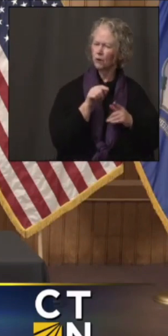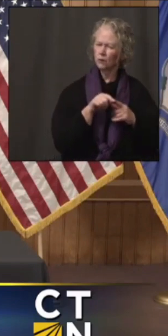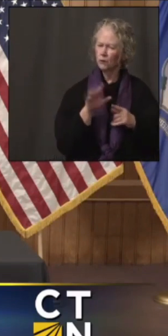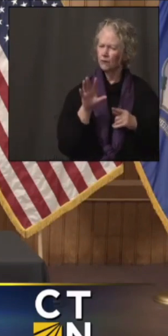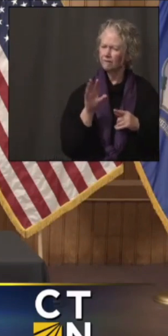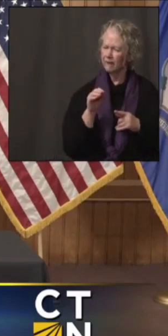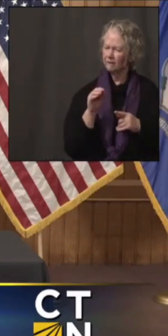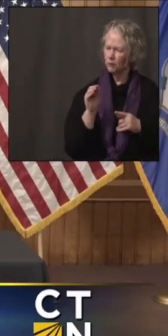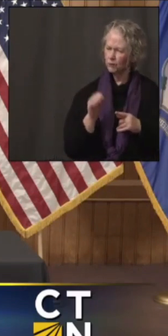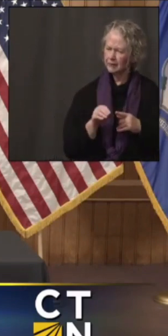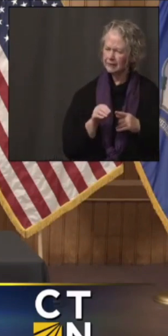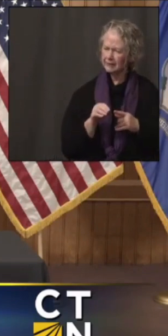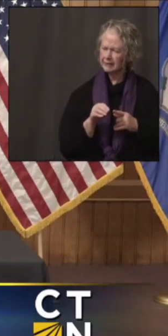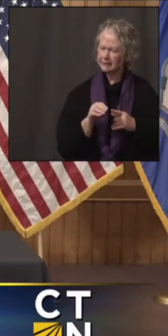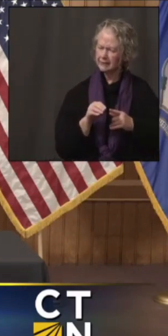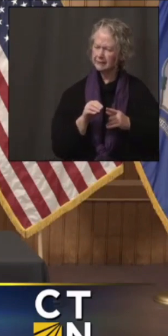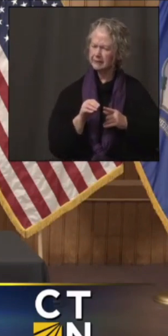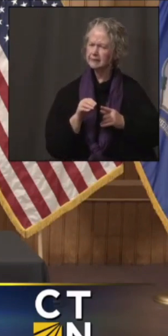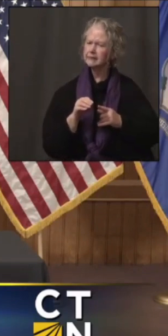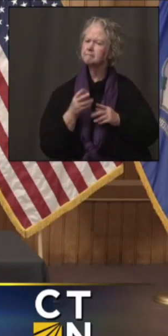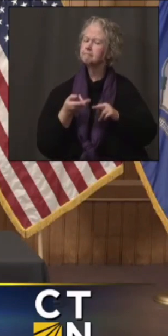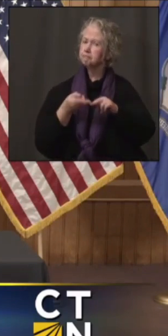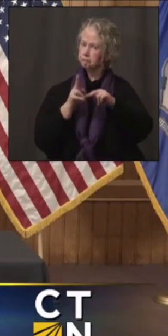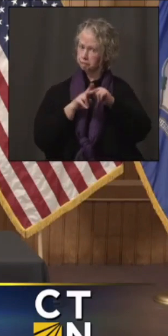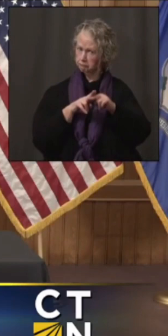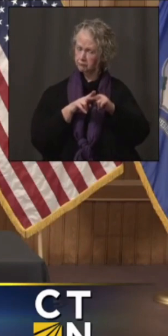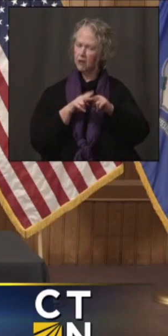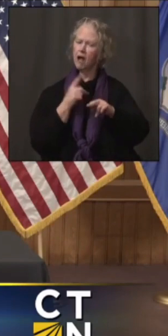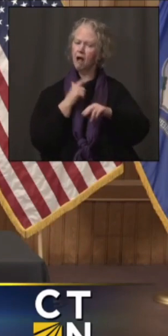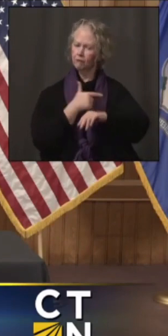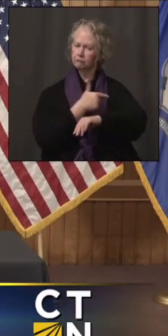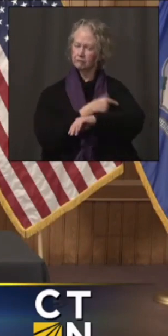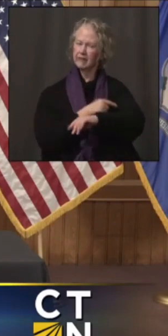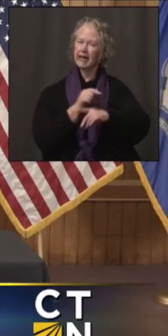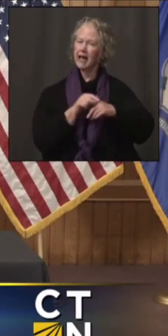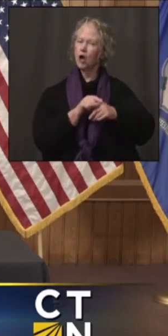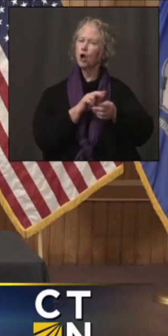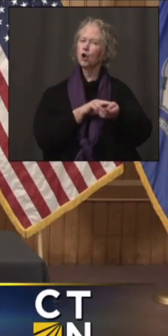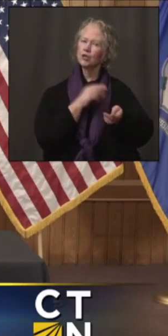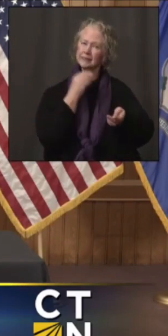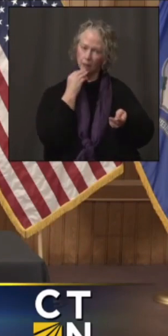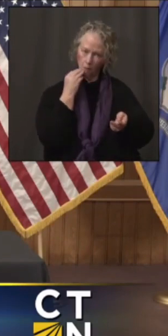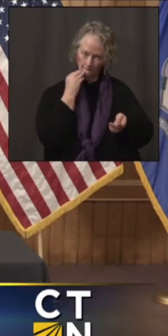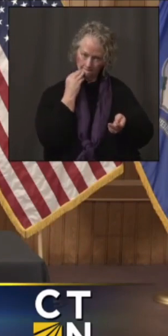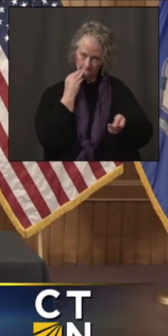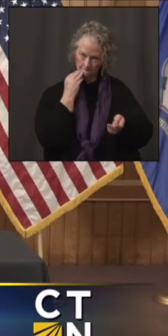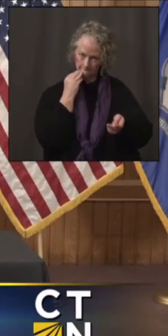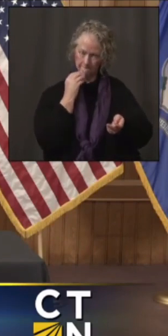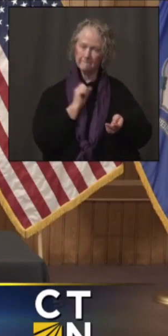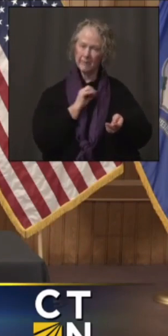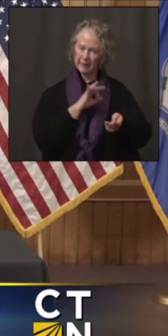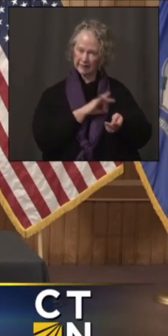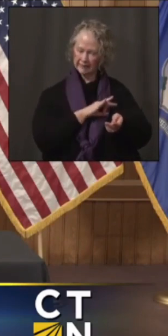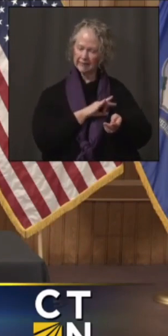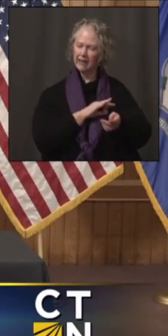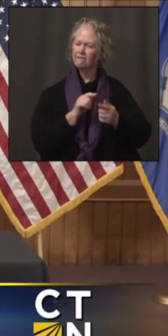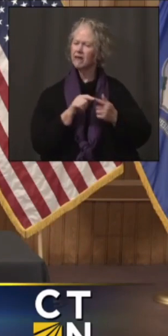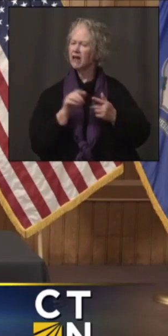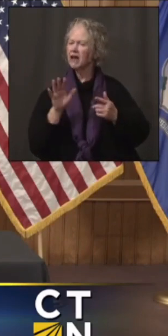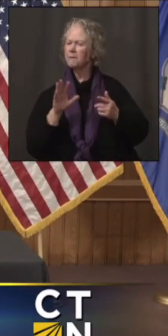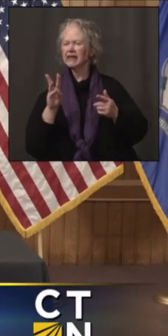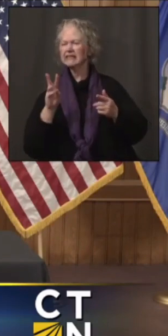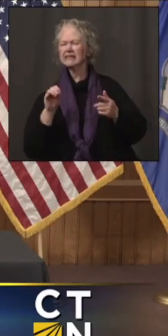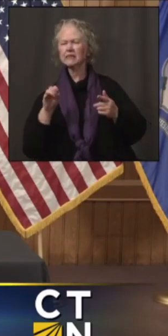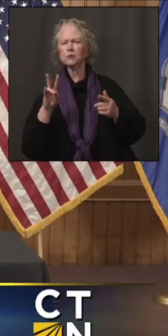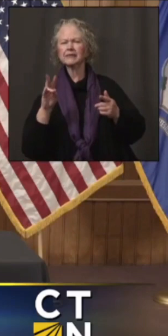of the vaccine among nursing home staff. And I think it was 60 to 70% among healthcare workers, uh, the rest of healthcare workers. Do you